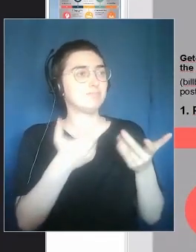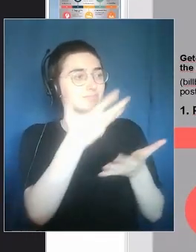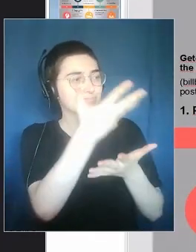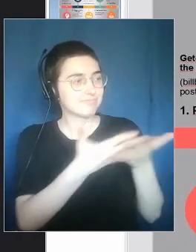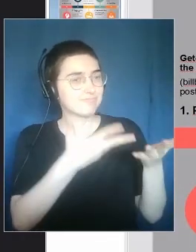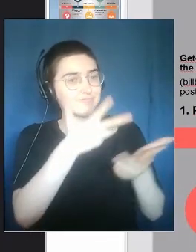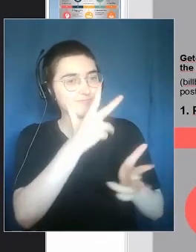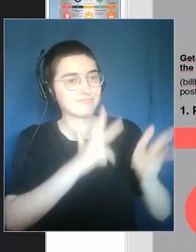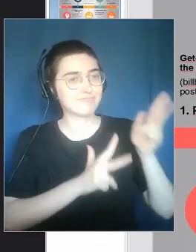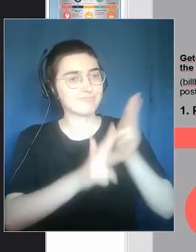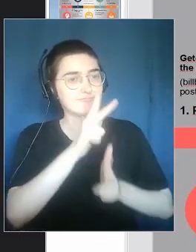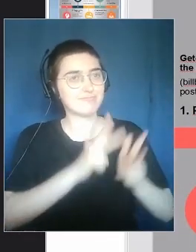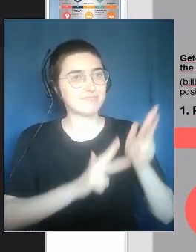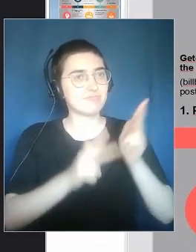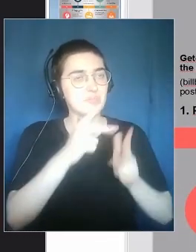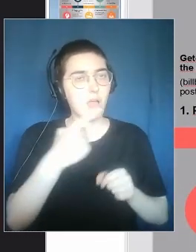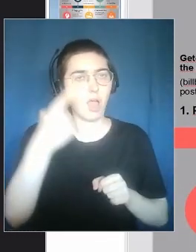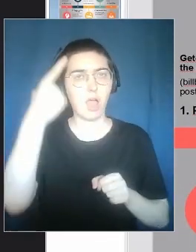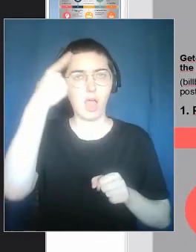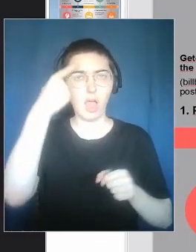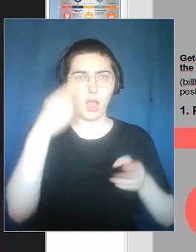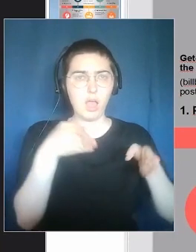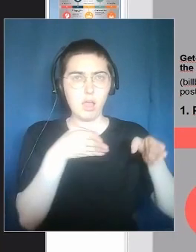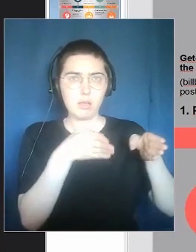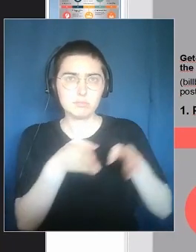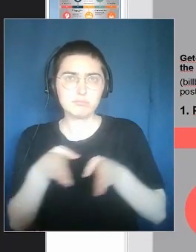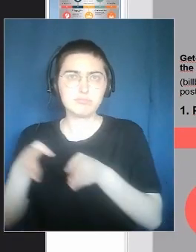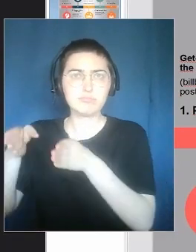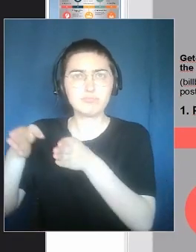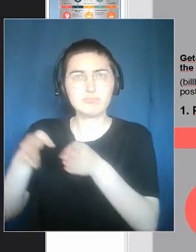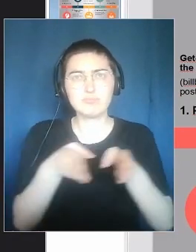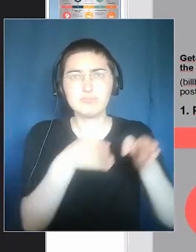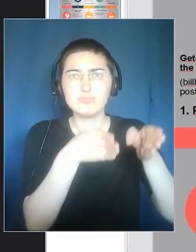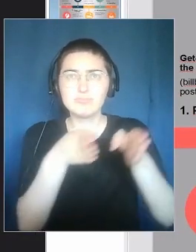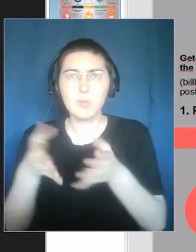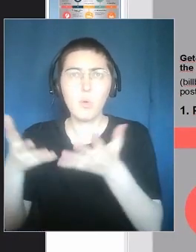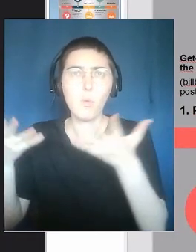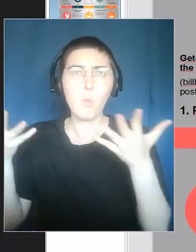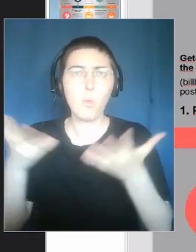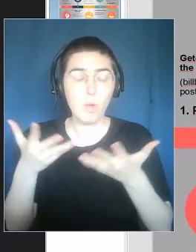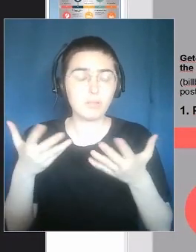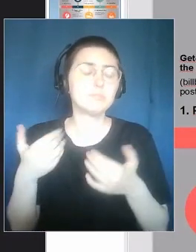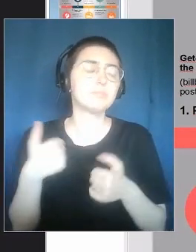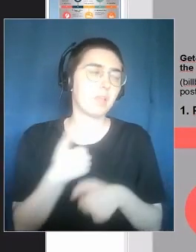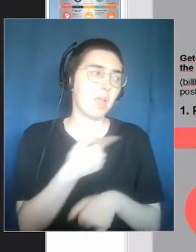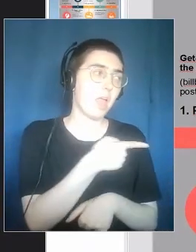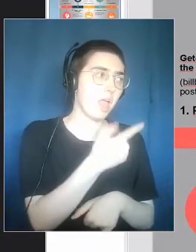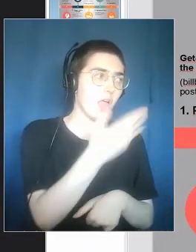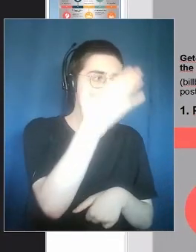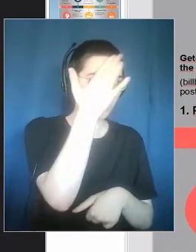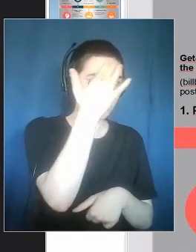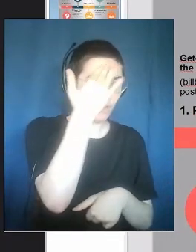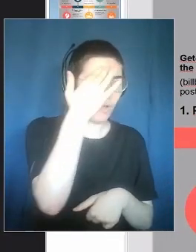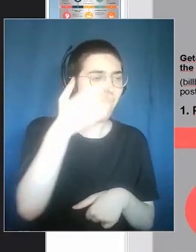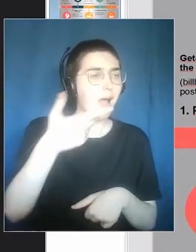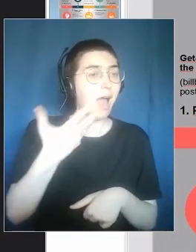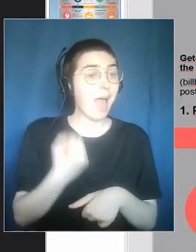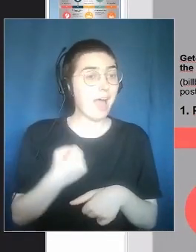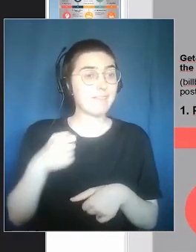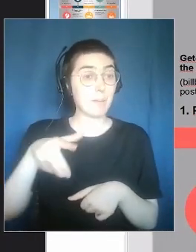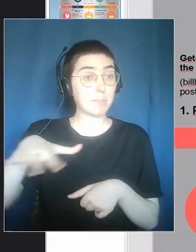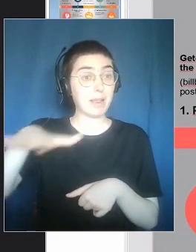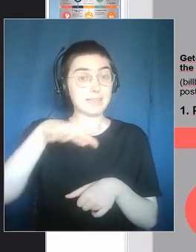take it for granted. We build it from scratch. And we know that in a given territory, in a given area, there are some